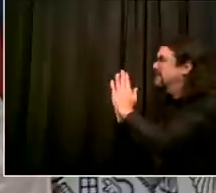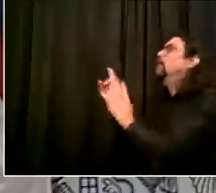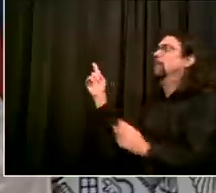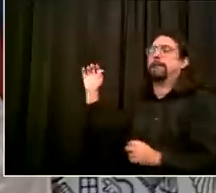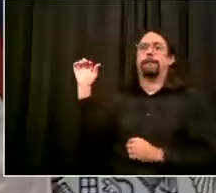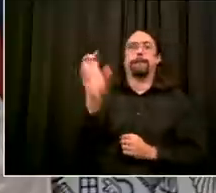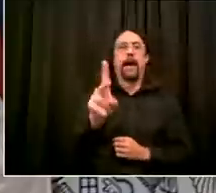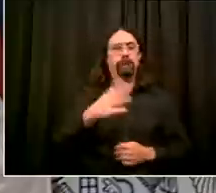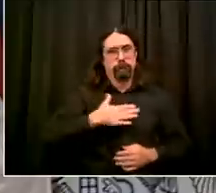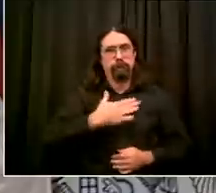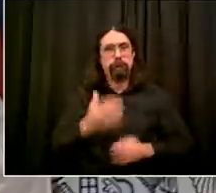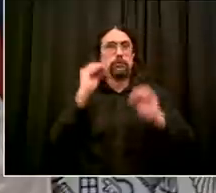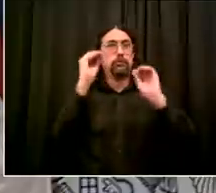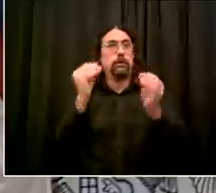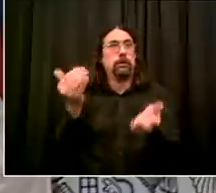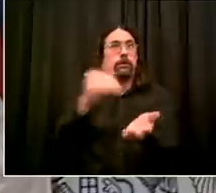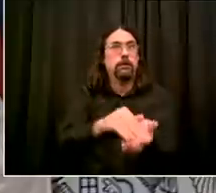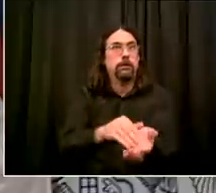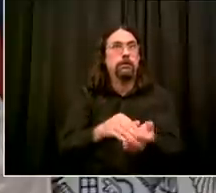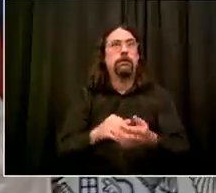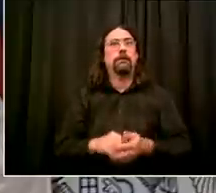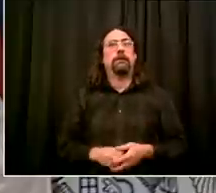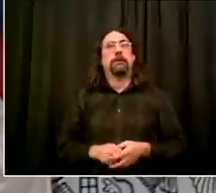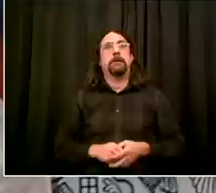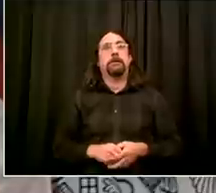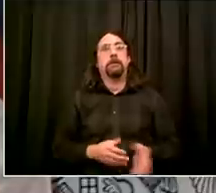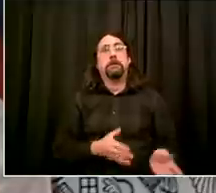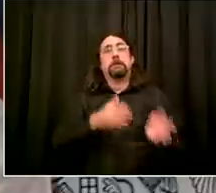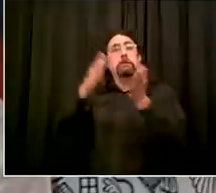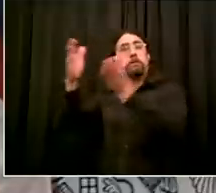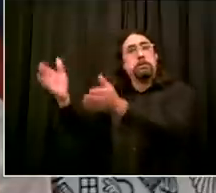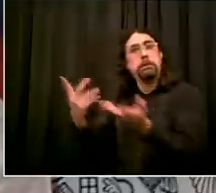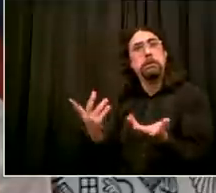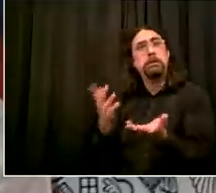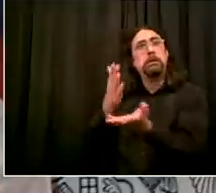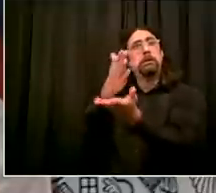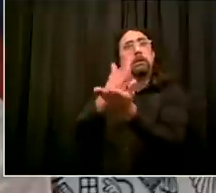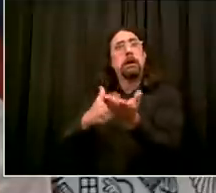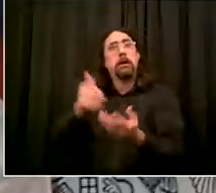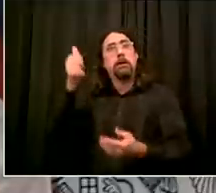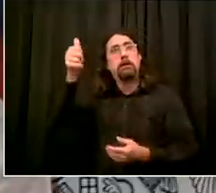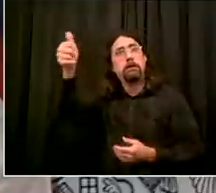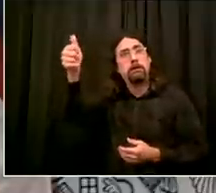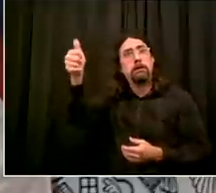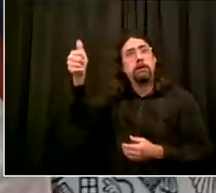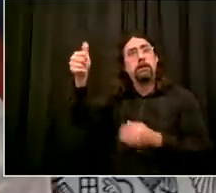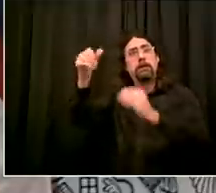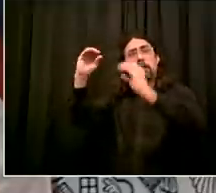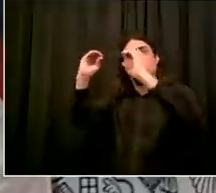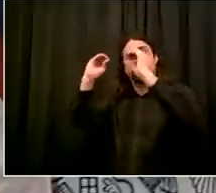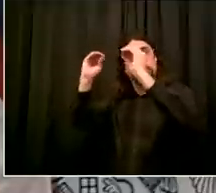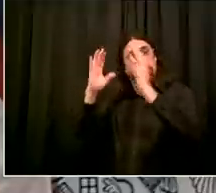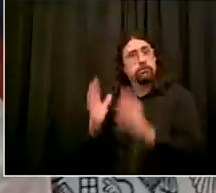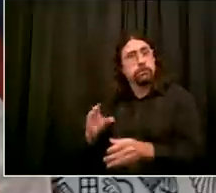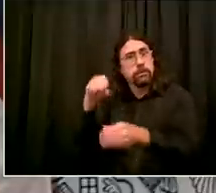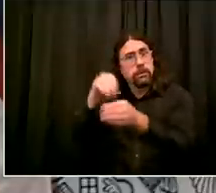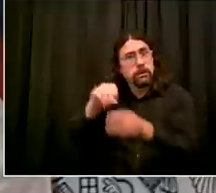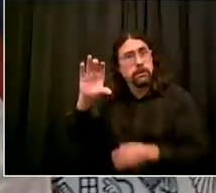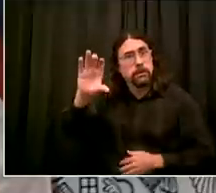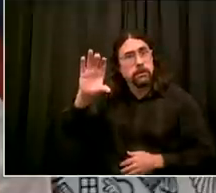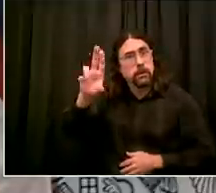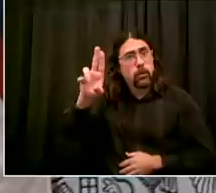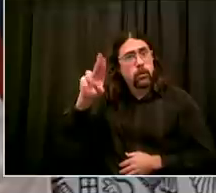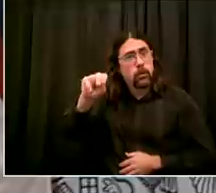doe over at the tweed building yesterday there's confidence those numbers are coming forward the way we need them to and there's a lot of people looking for work